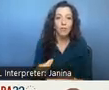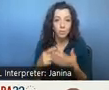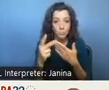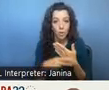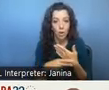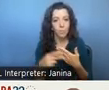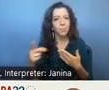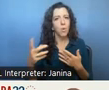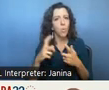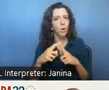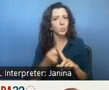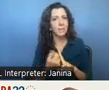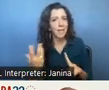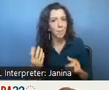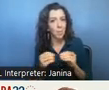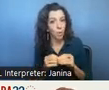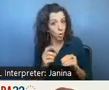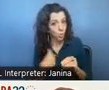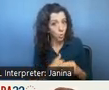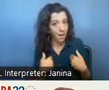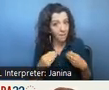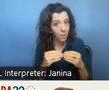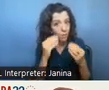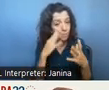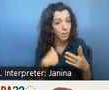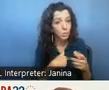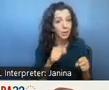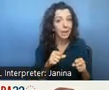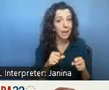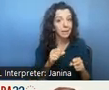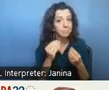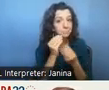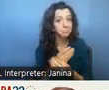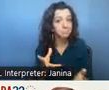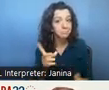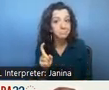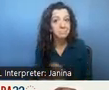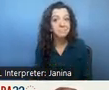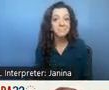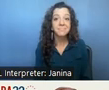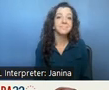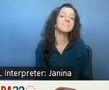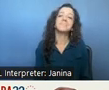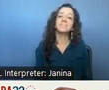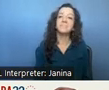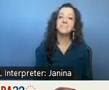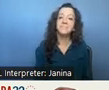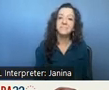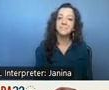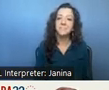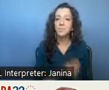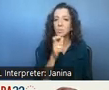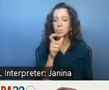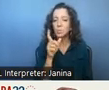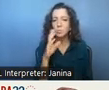elaborate a little bit more do we have more information on that that we can elaborate would that be is that